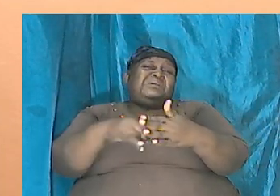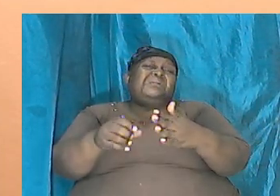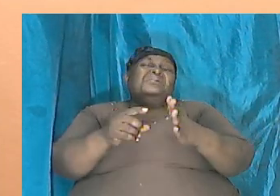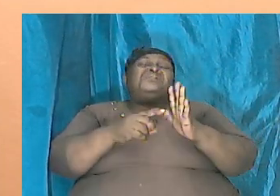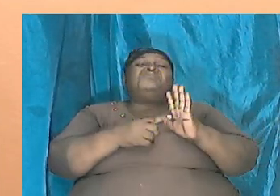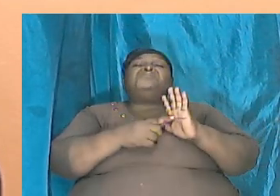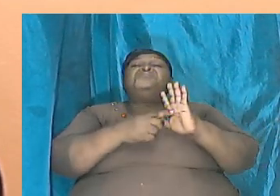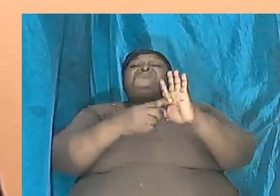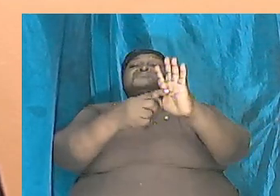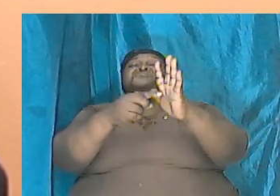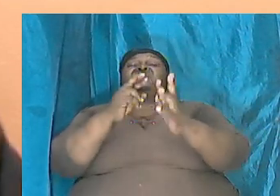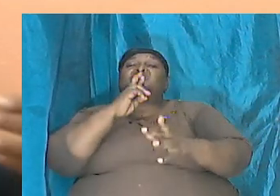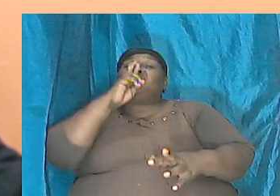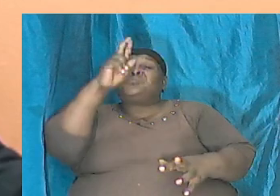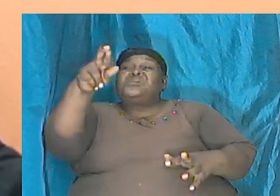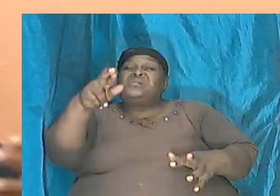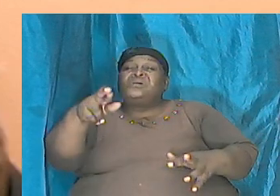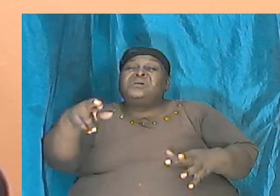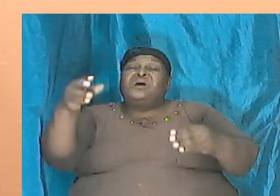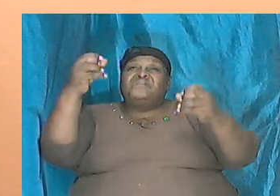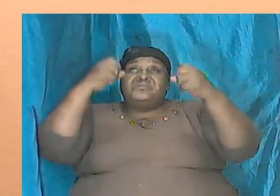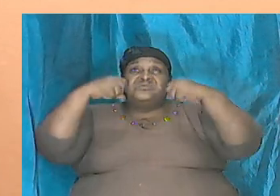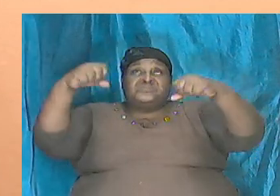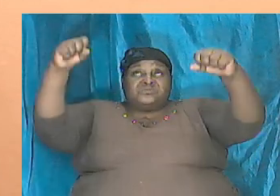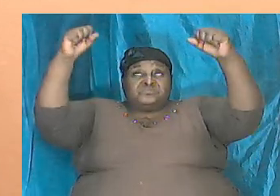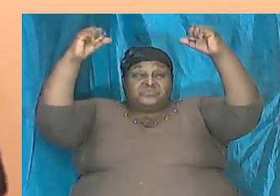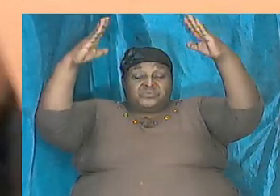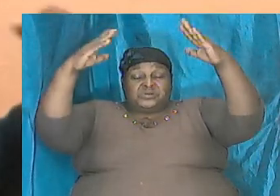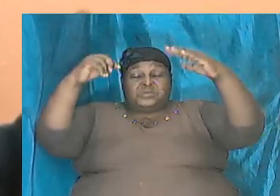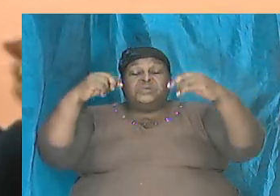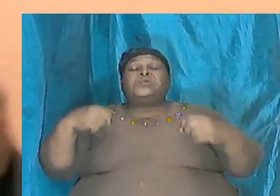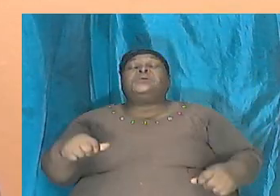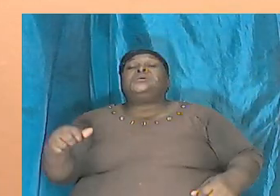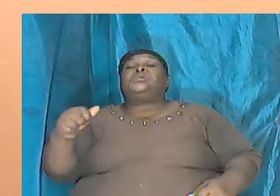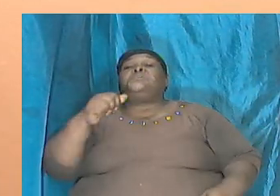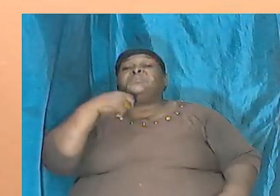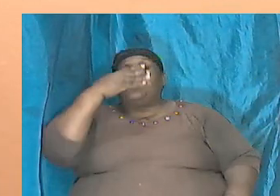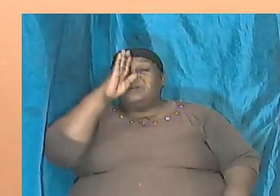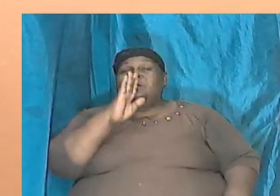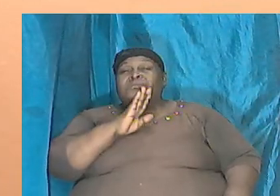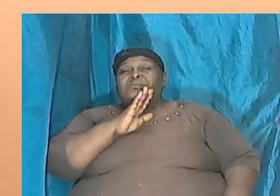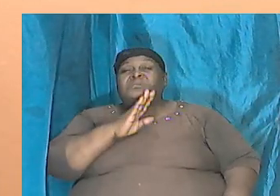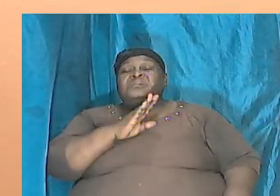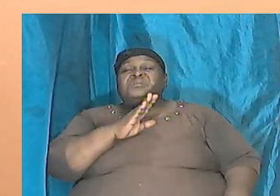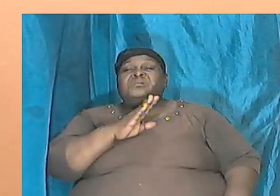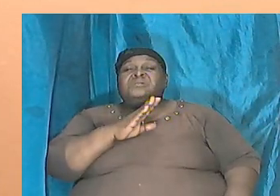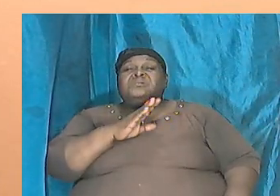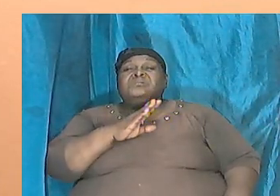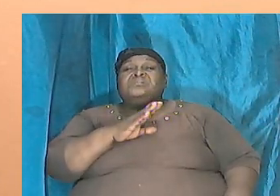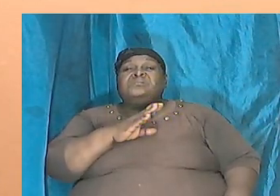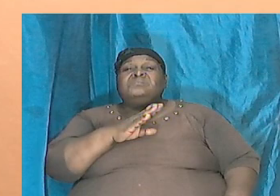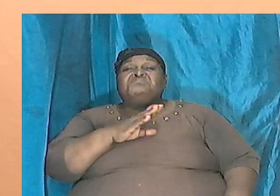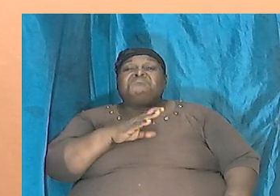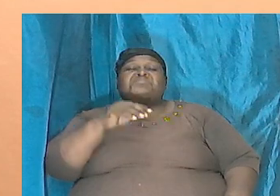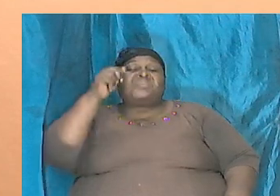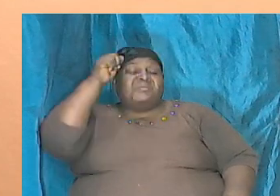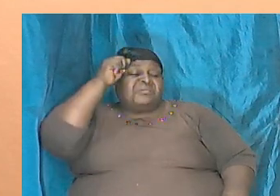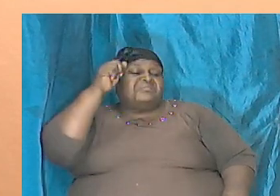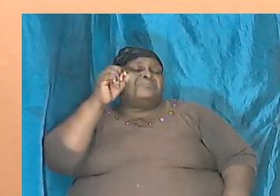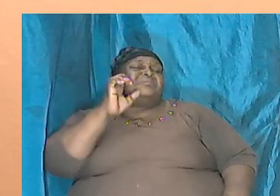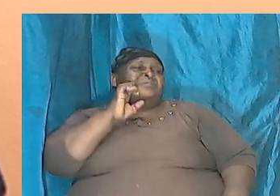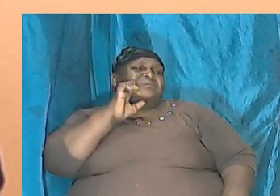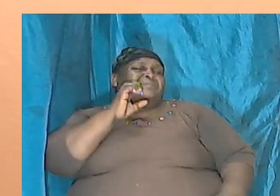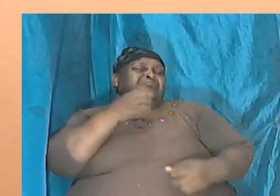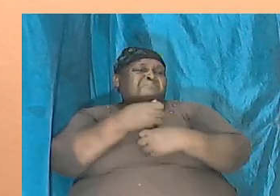of a supreme being. They pull things like, alright, so Adam and Eve was made from God.